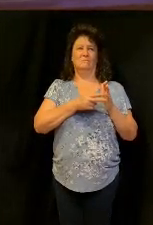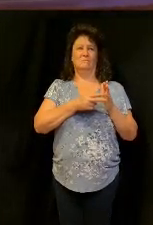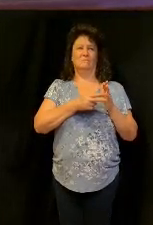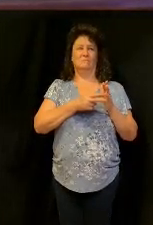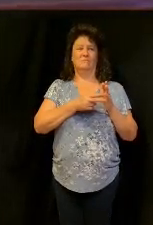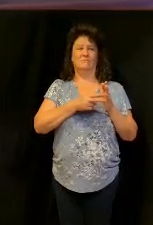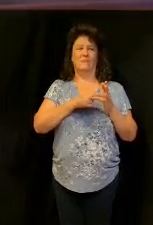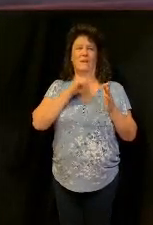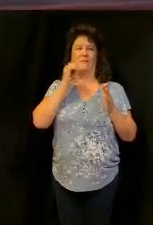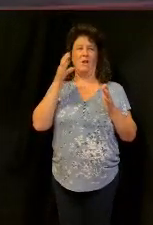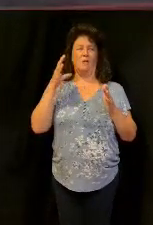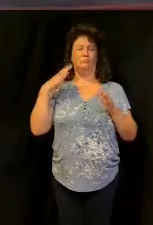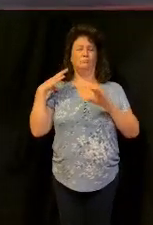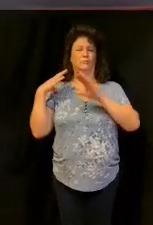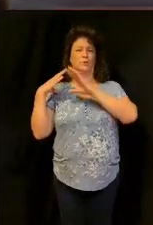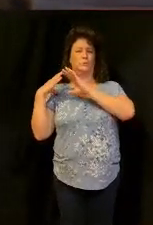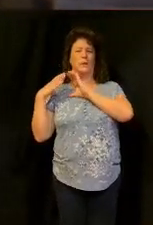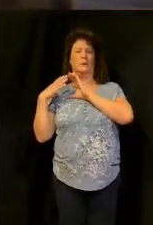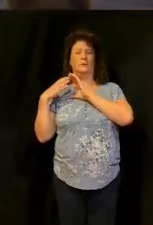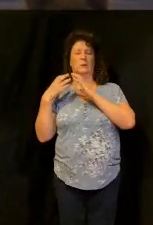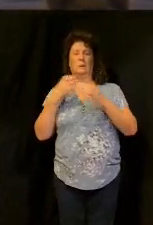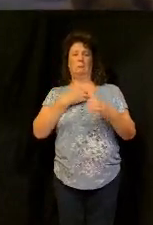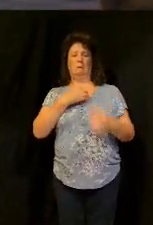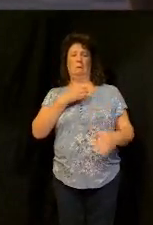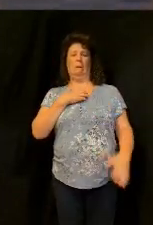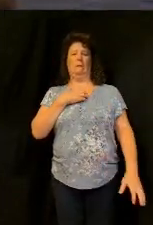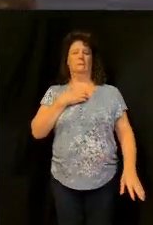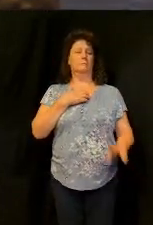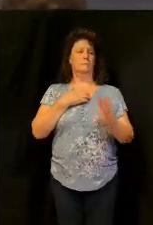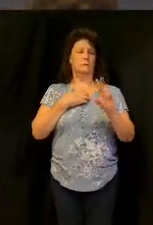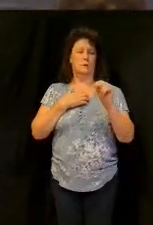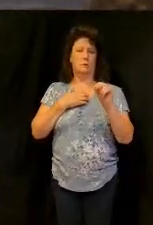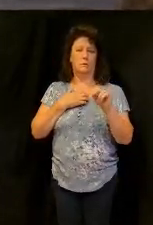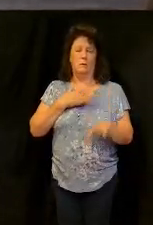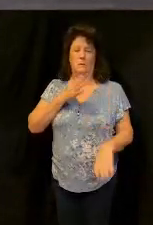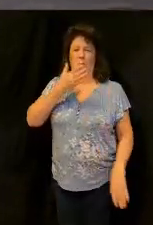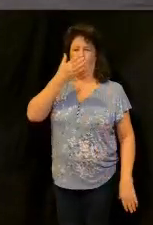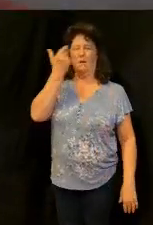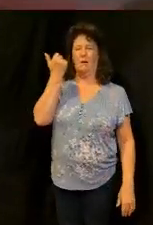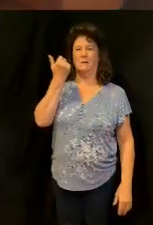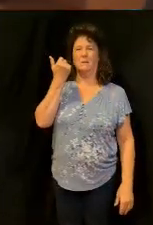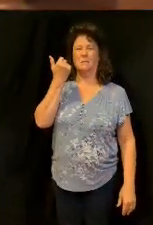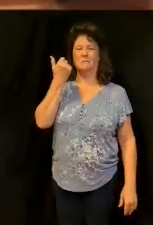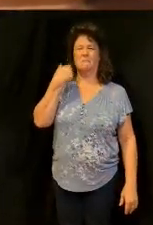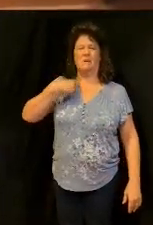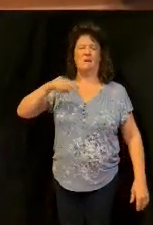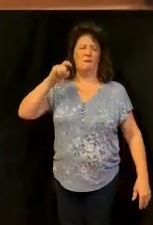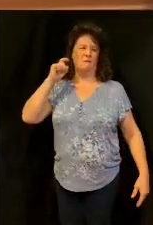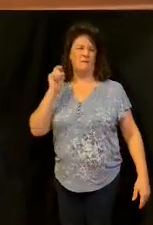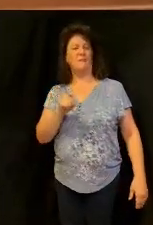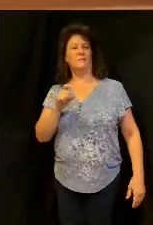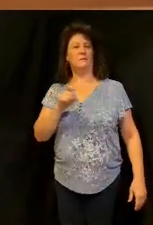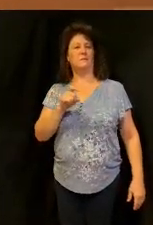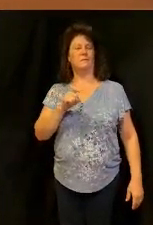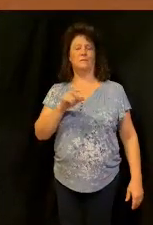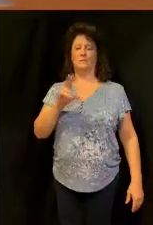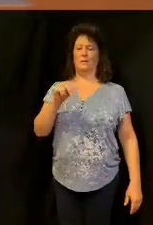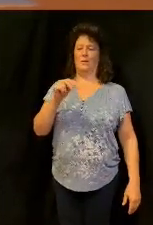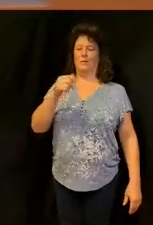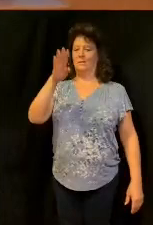not grudgingly not because you have to not because no no not grudgingly not of necessity for God loves a cheerful giver